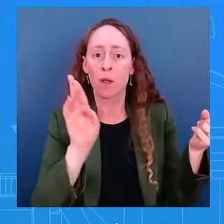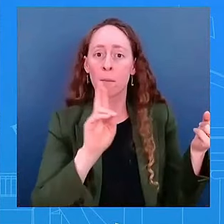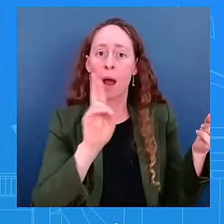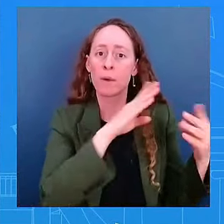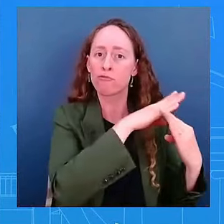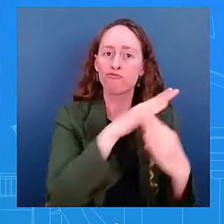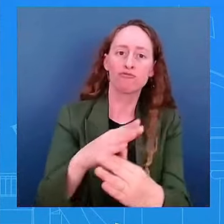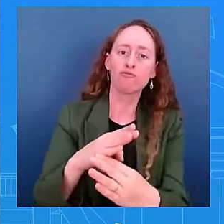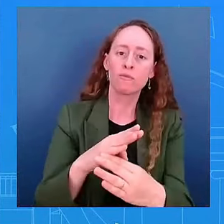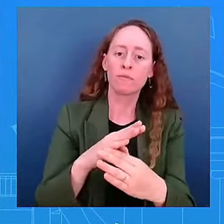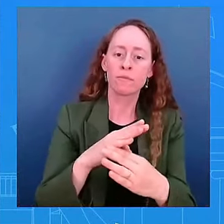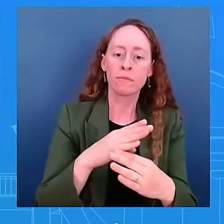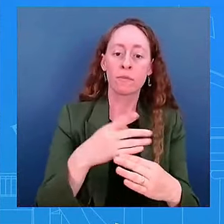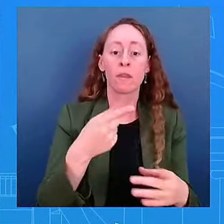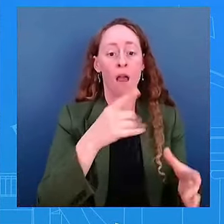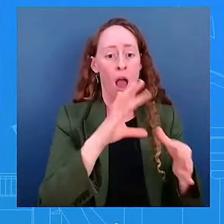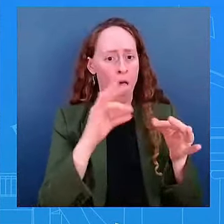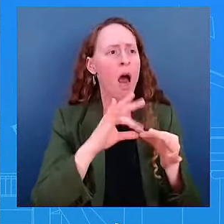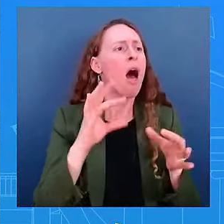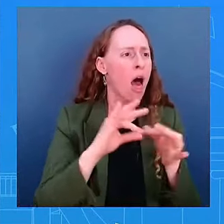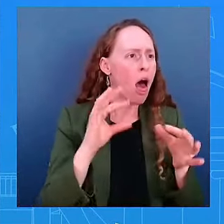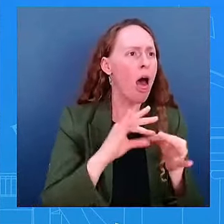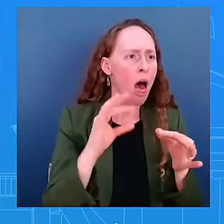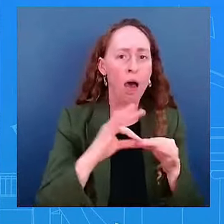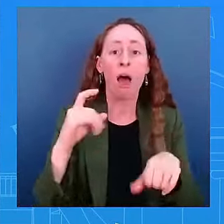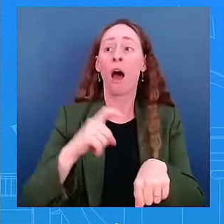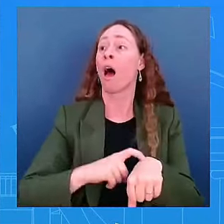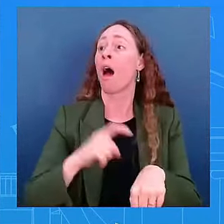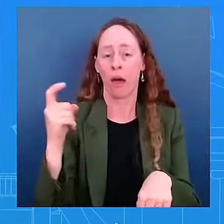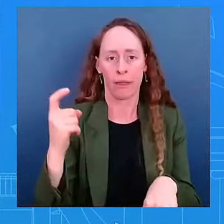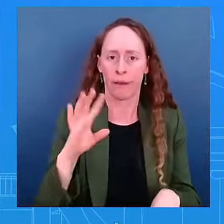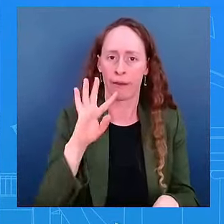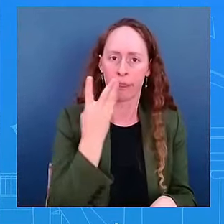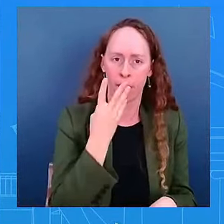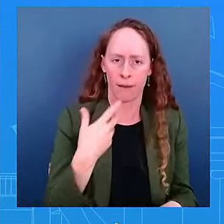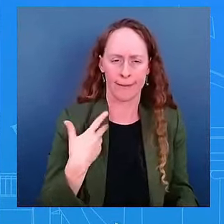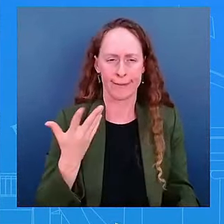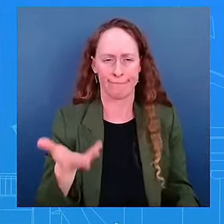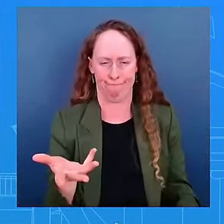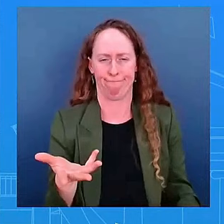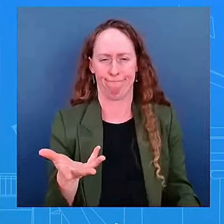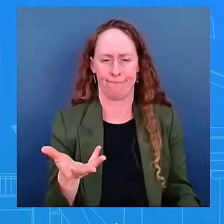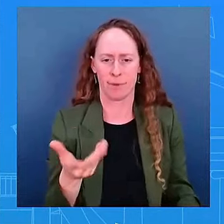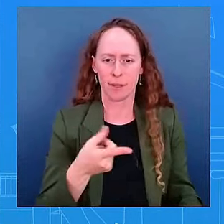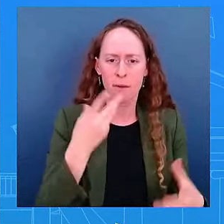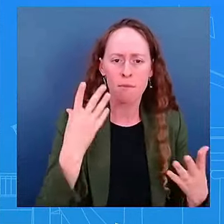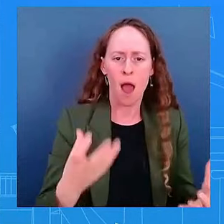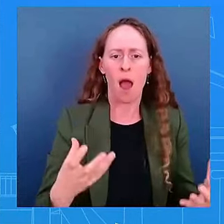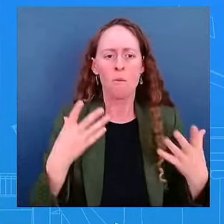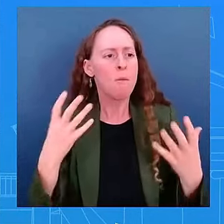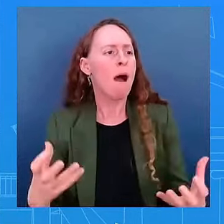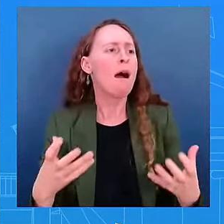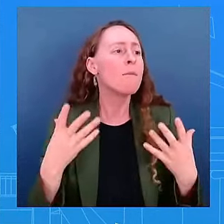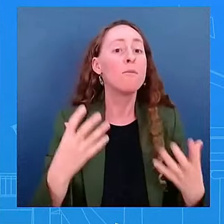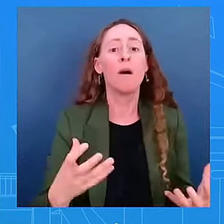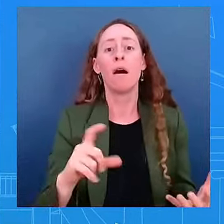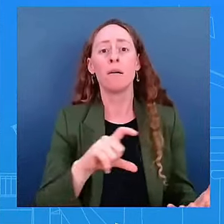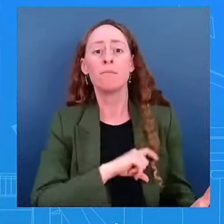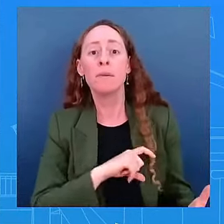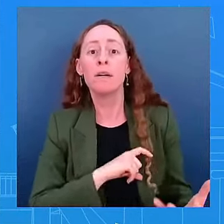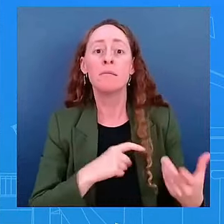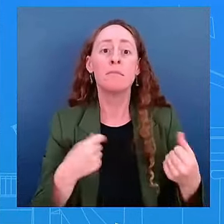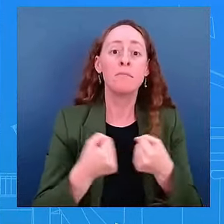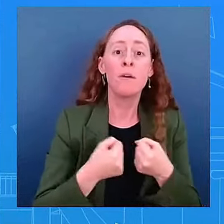their mind. They would say, we want Border Patrol. We want a deal on what's happening at the border.